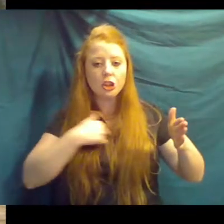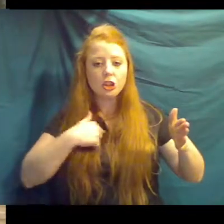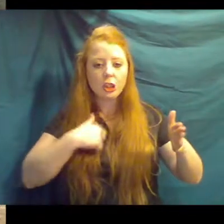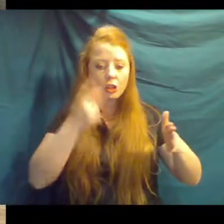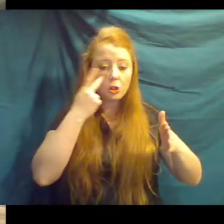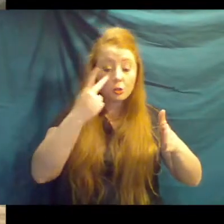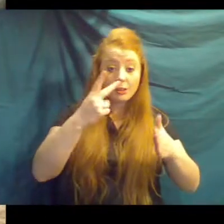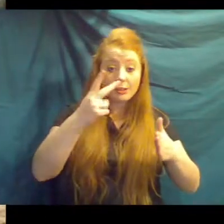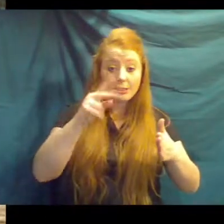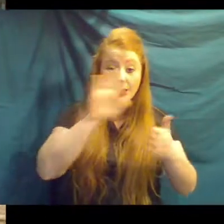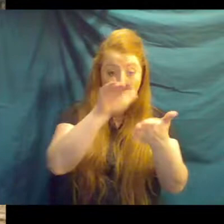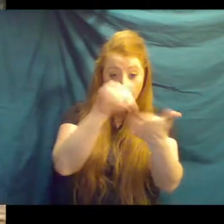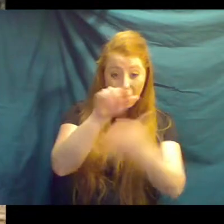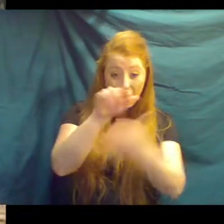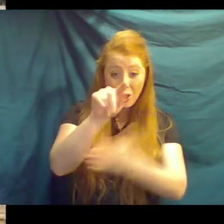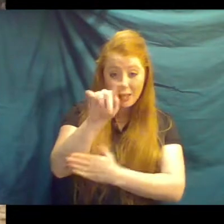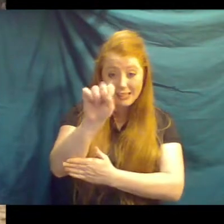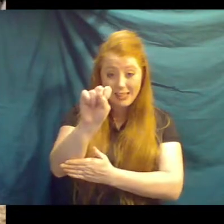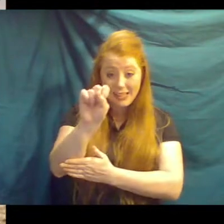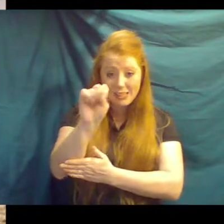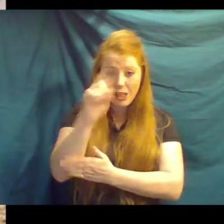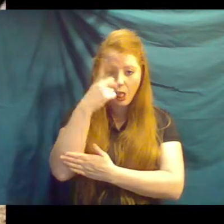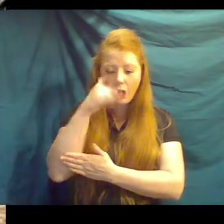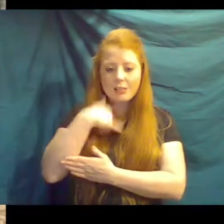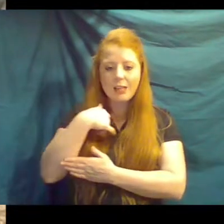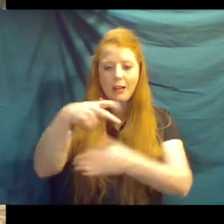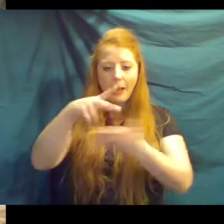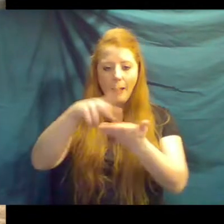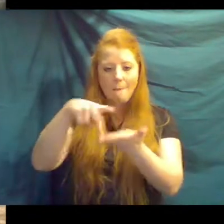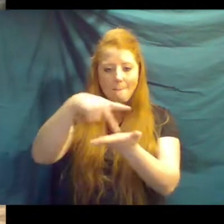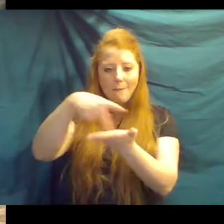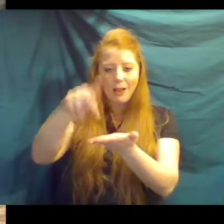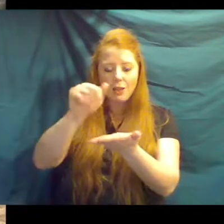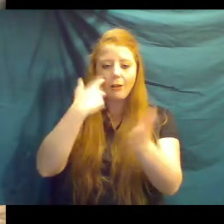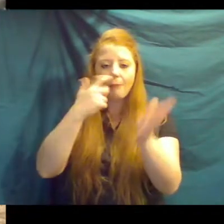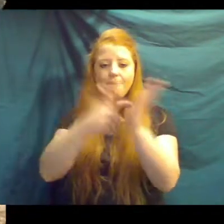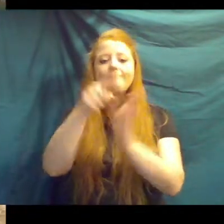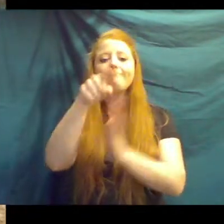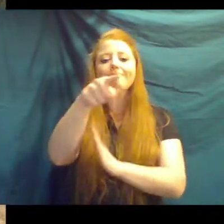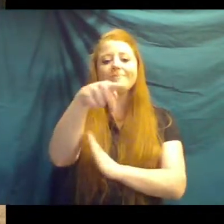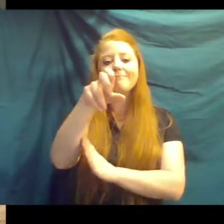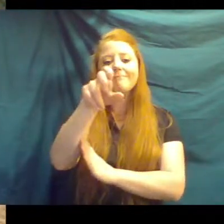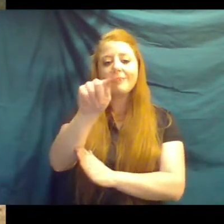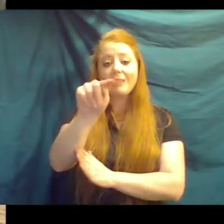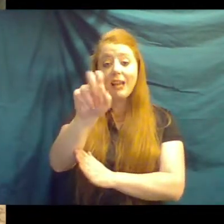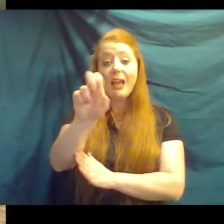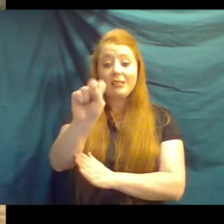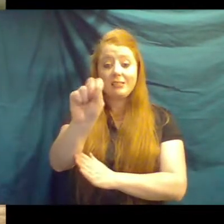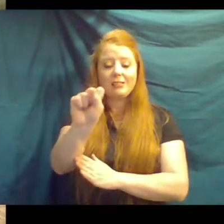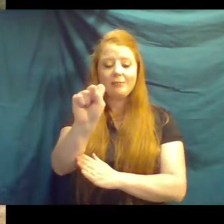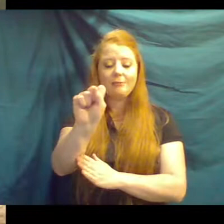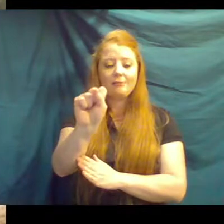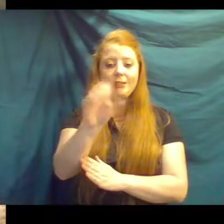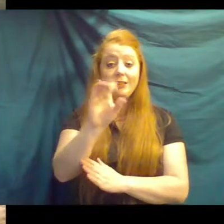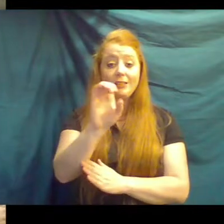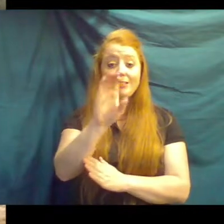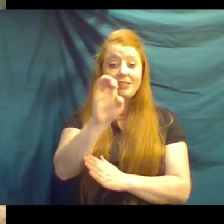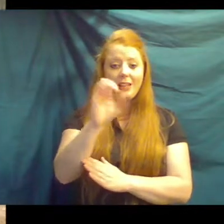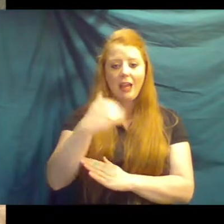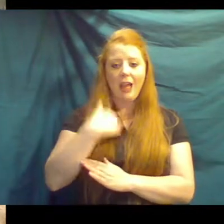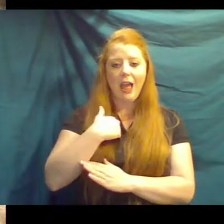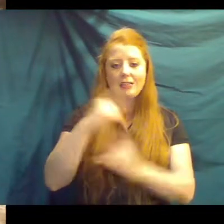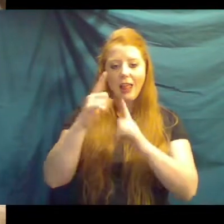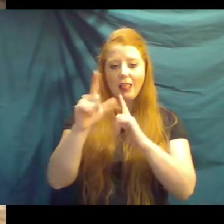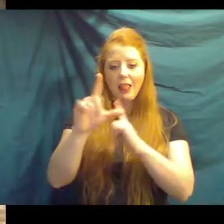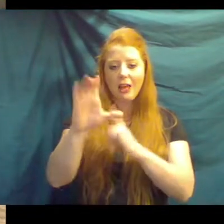the middle of Tess's chest here, it kind of looks like a pie shape. That's how we can tell her. Cece actually has a letter C on